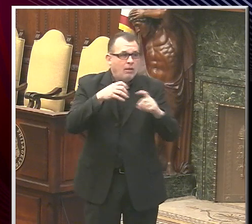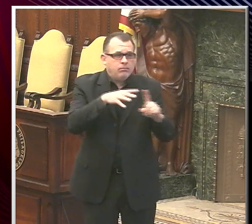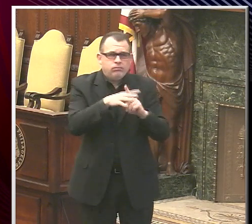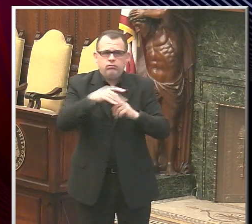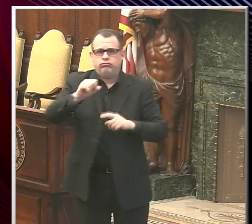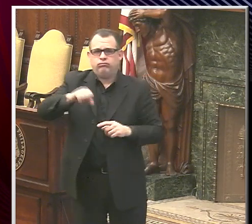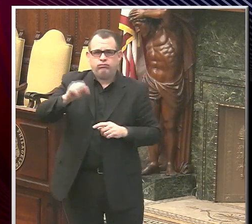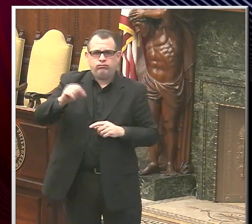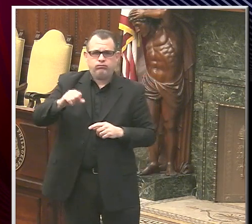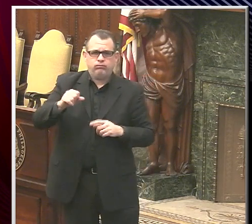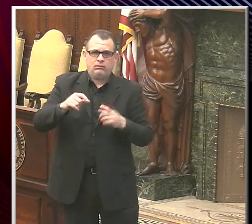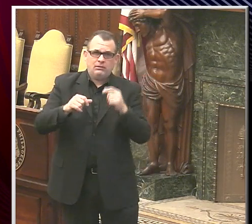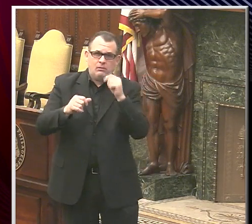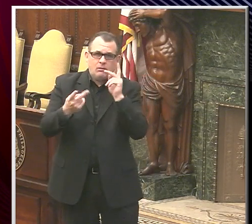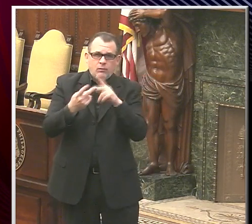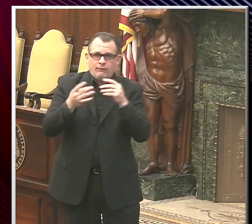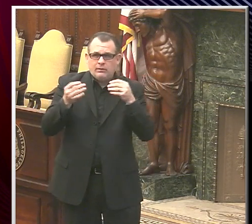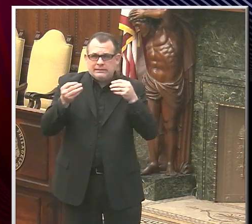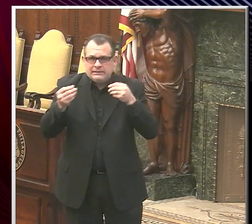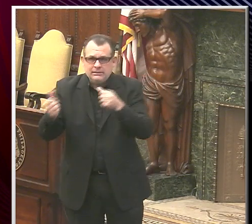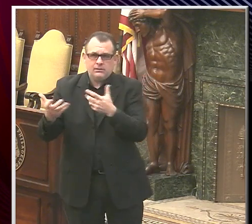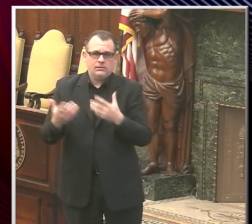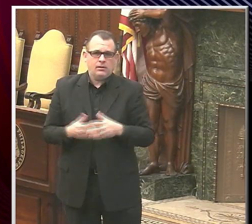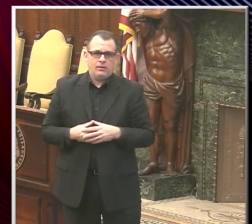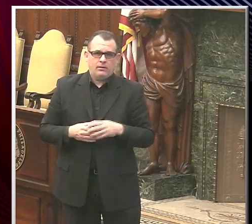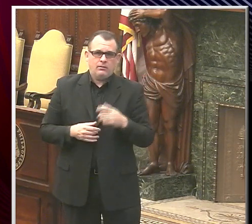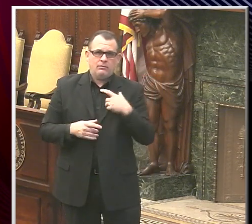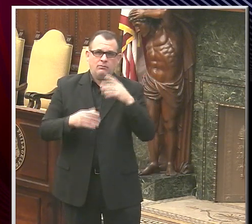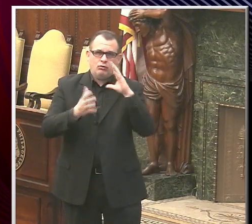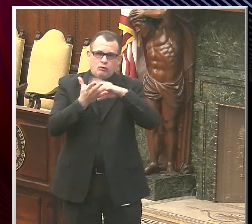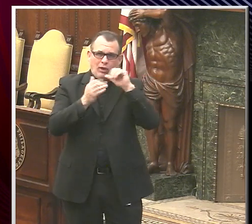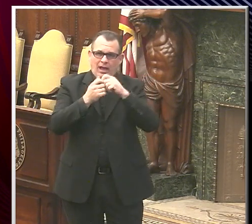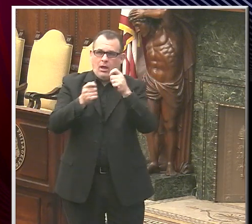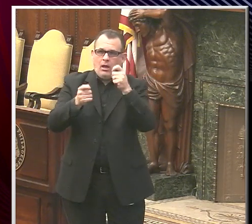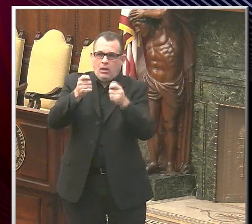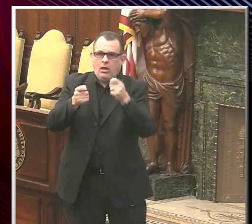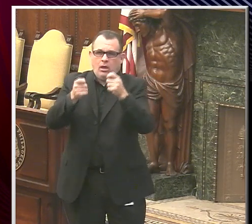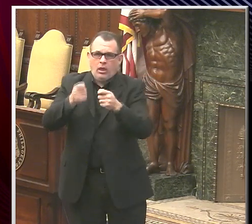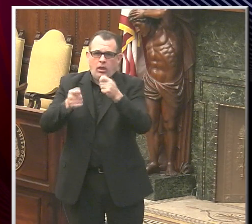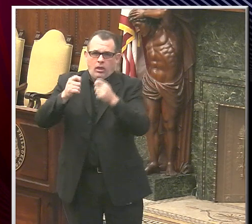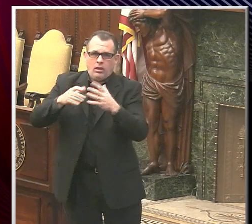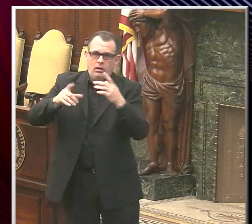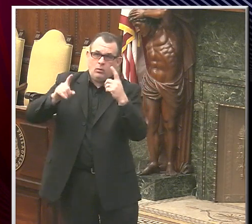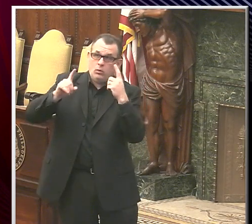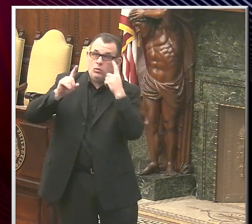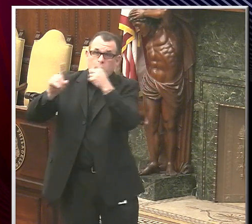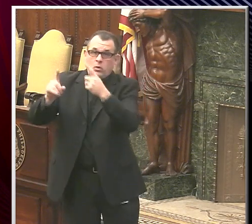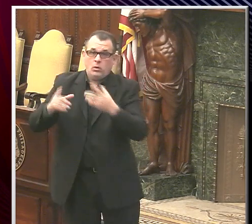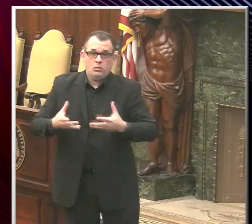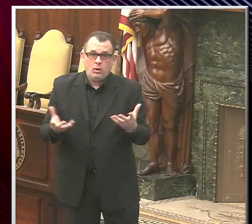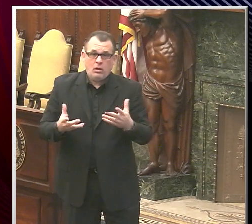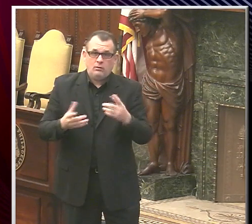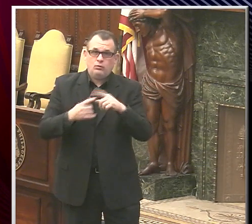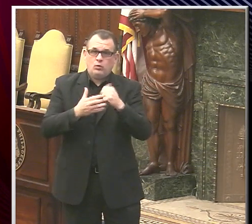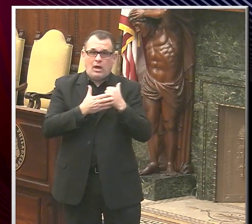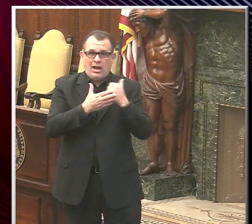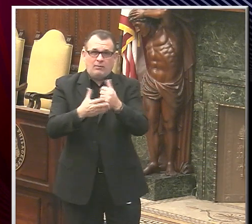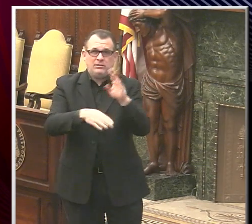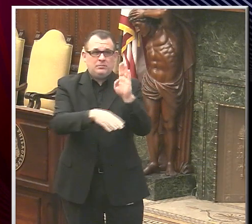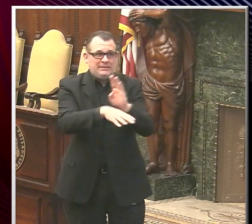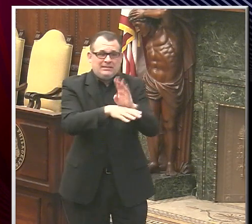learn from this, we may need to adjust, but this is an attempt to really try to meet the business goals